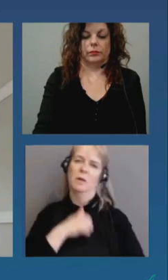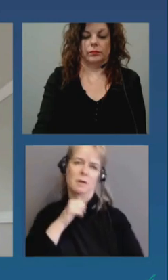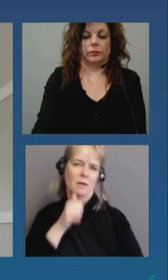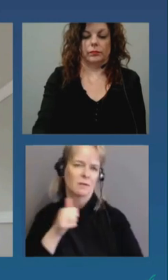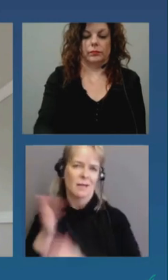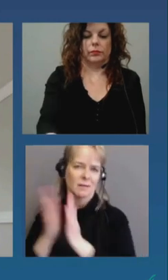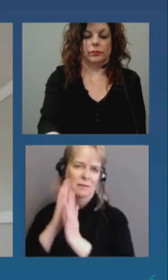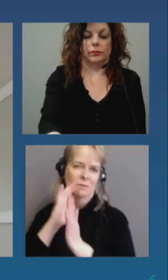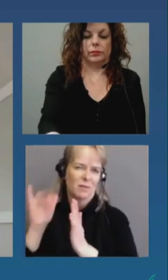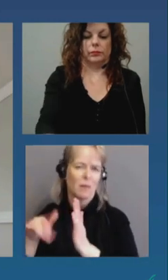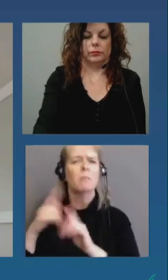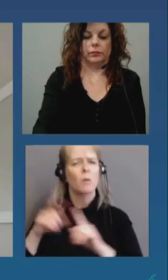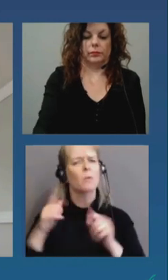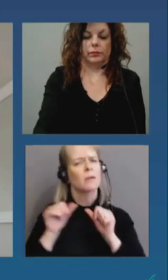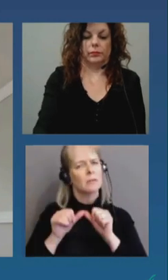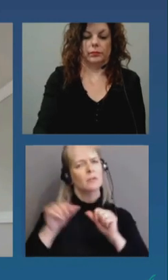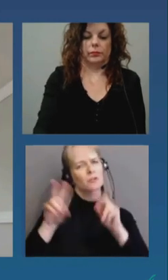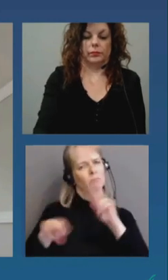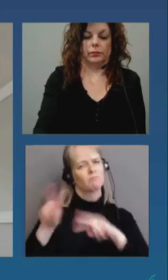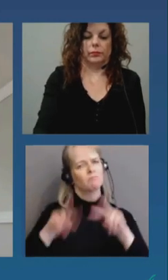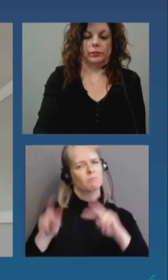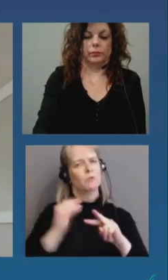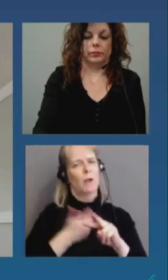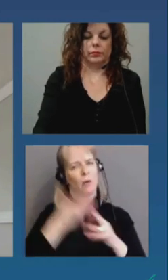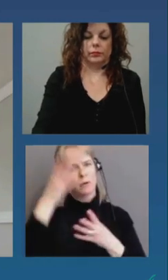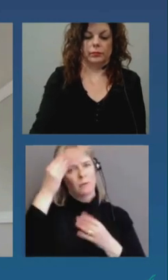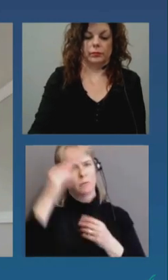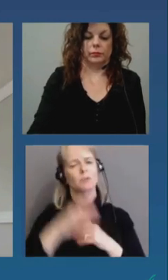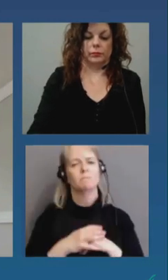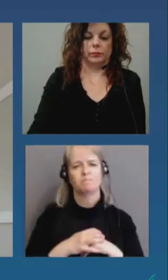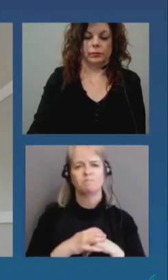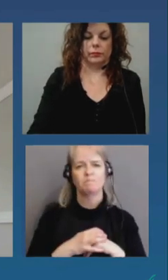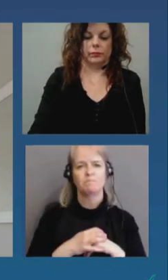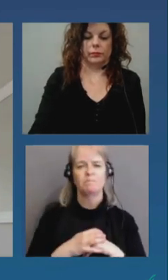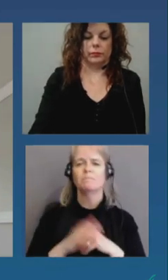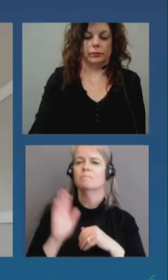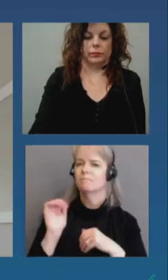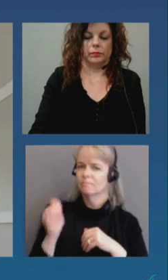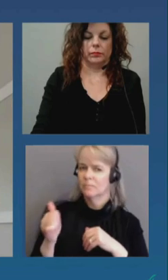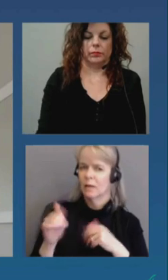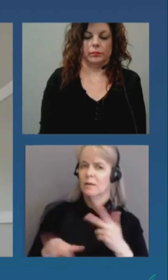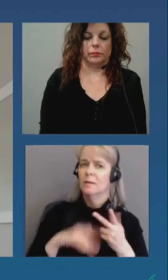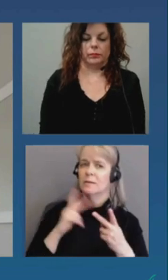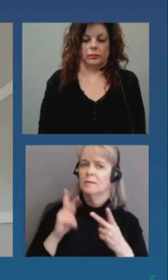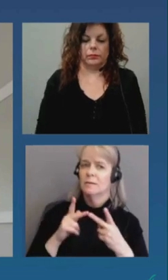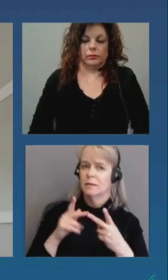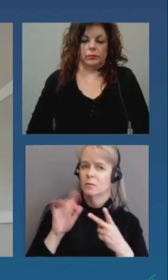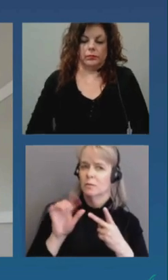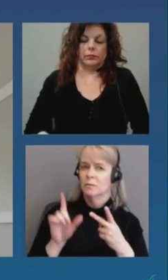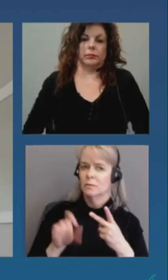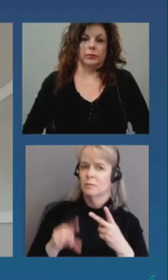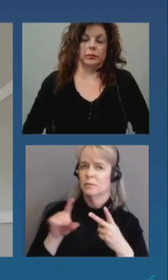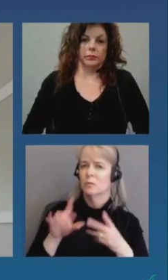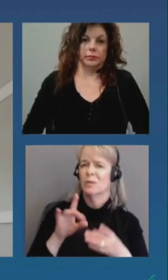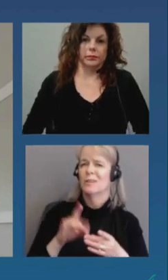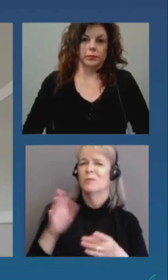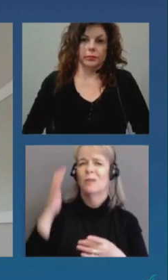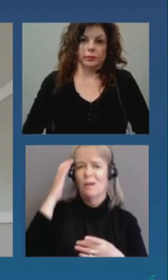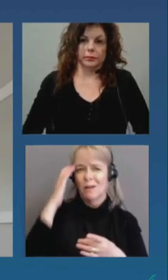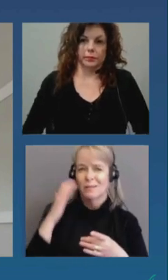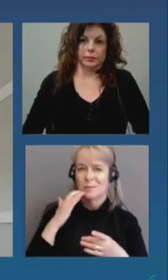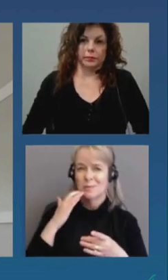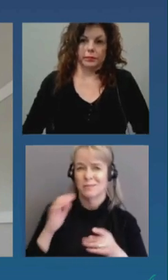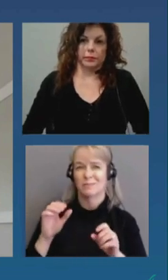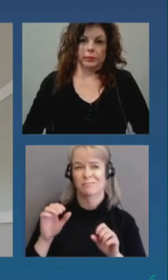right and uh i guess this this goes to um some of the hospital uh capacity